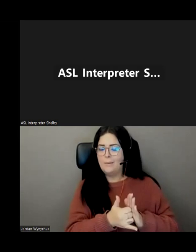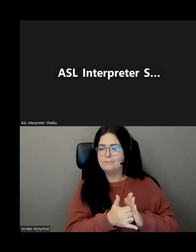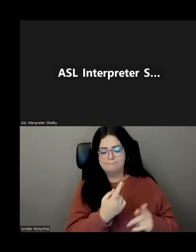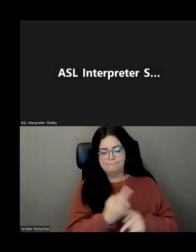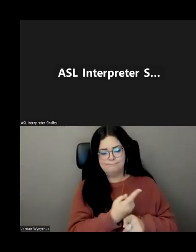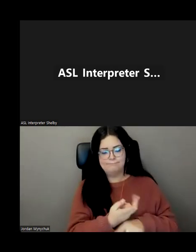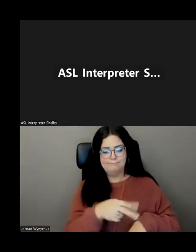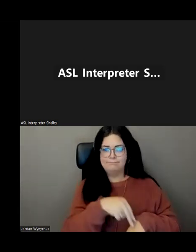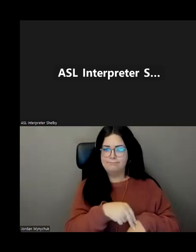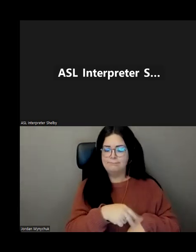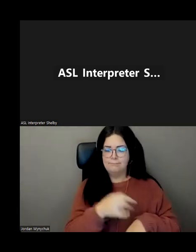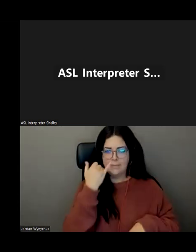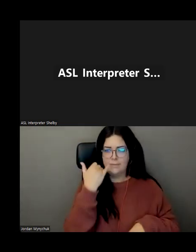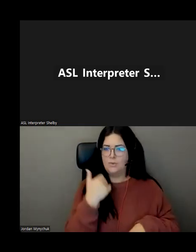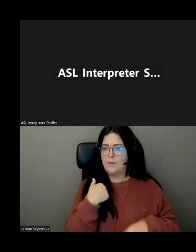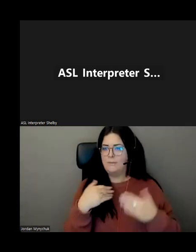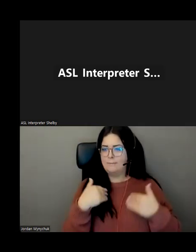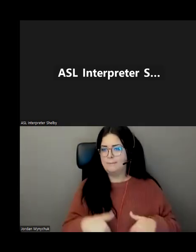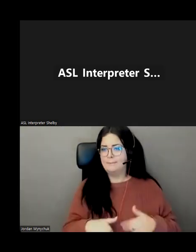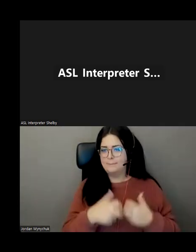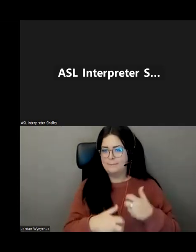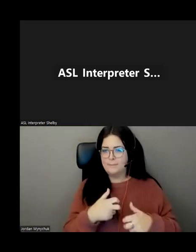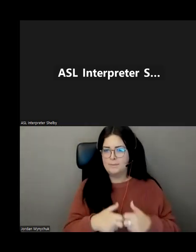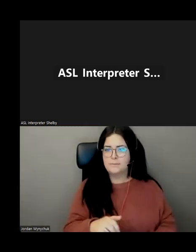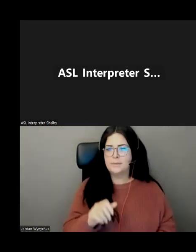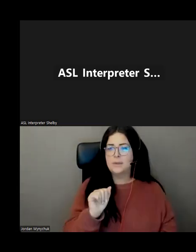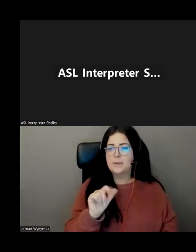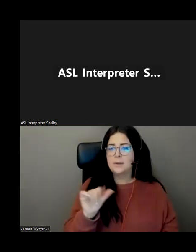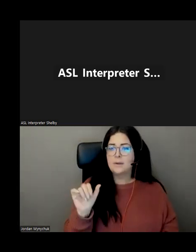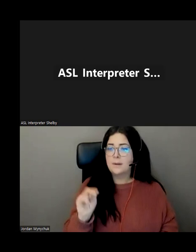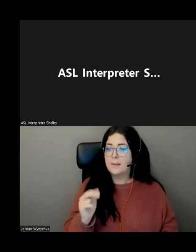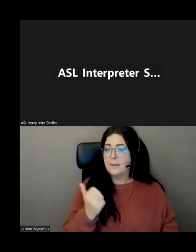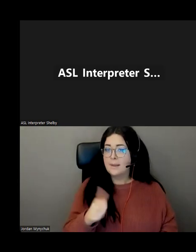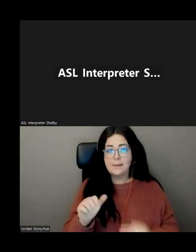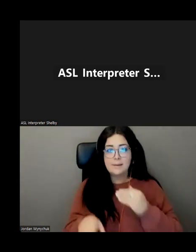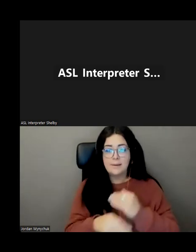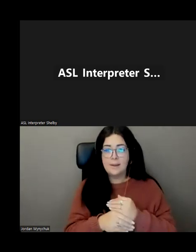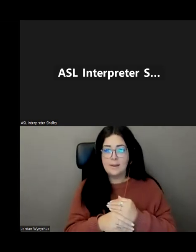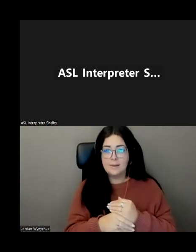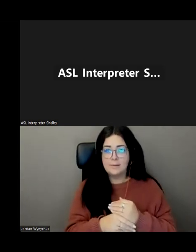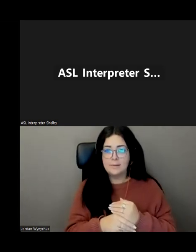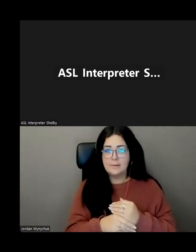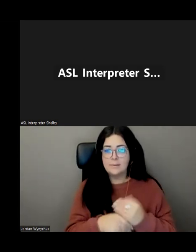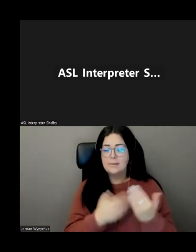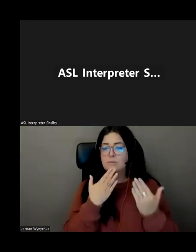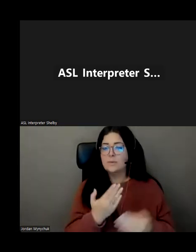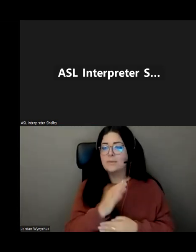uh no i think if uh i i thank you for your your comments there catherine that was